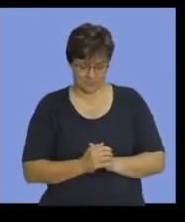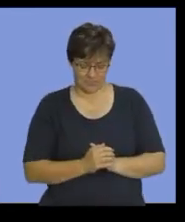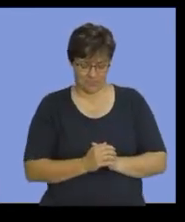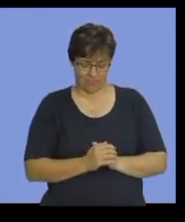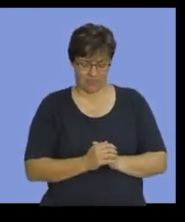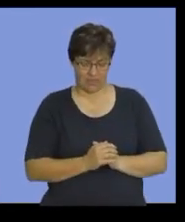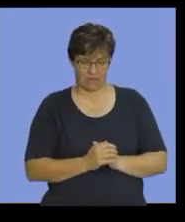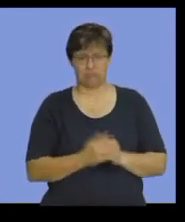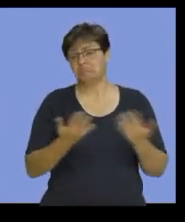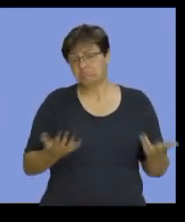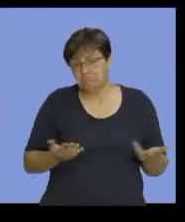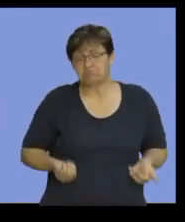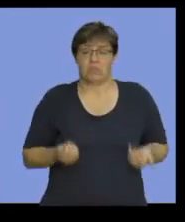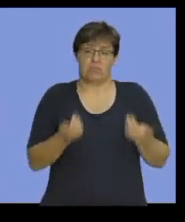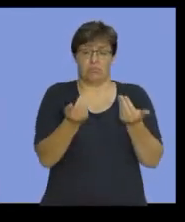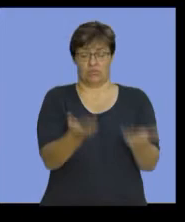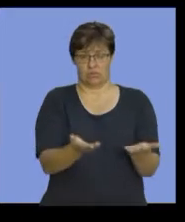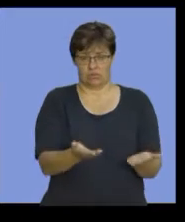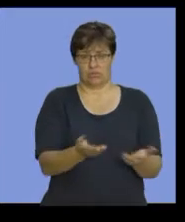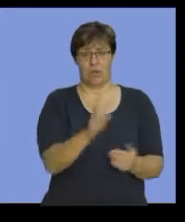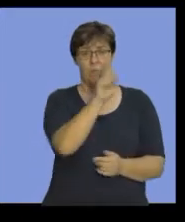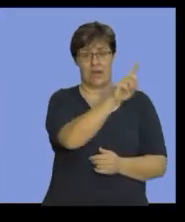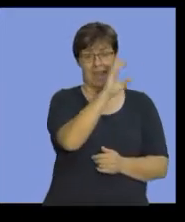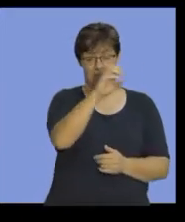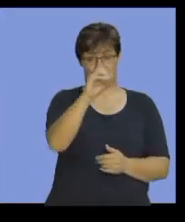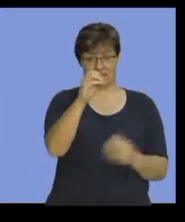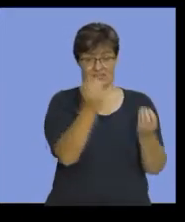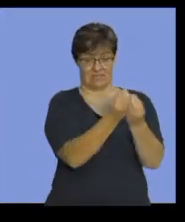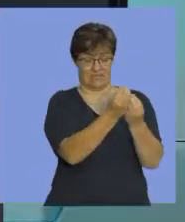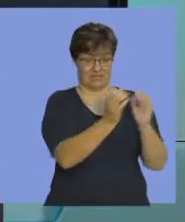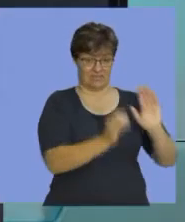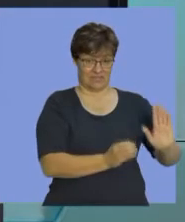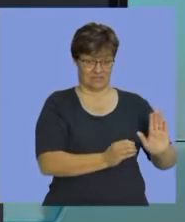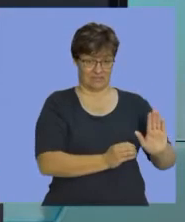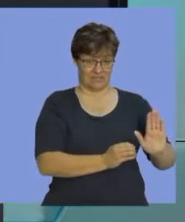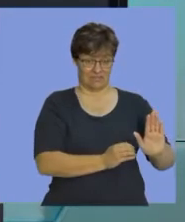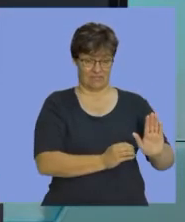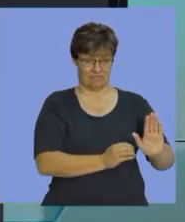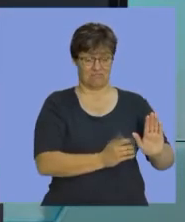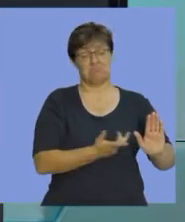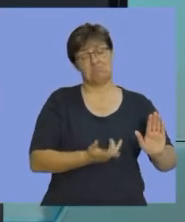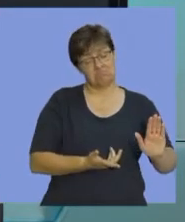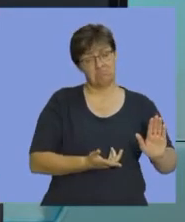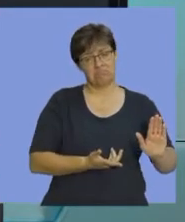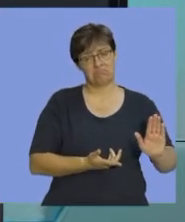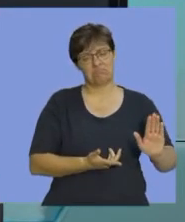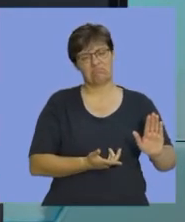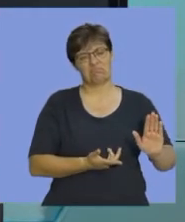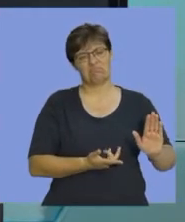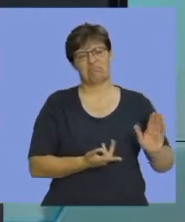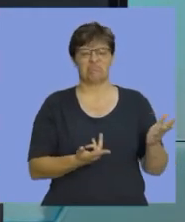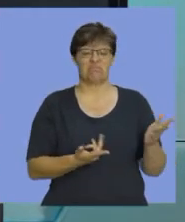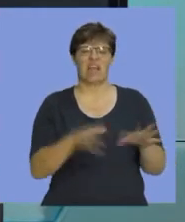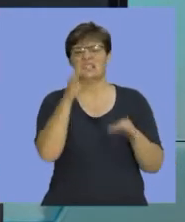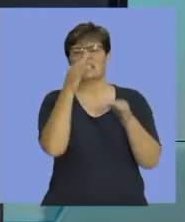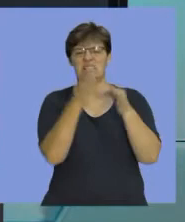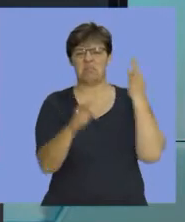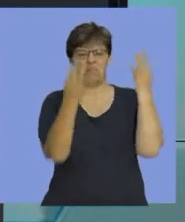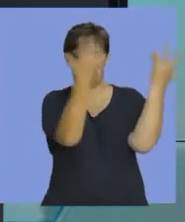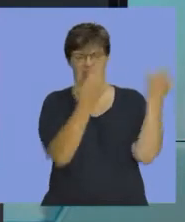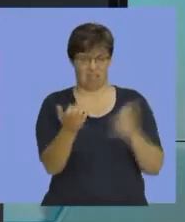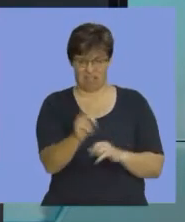If you are producing 100 items, right, obviously, let's just make it a very simple